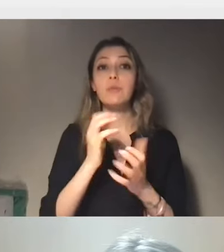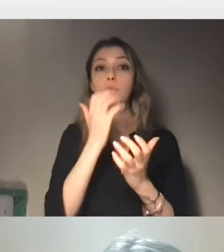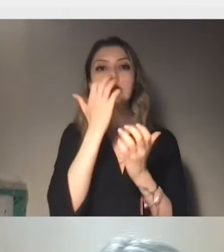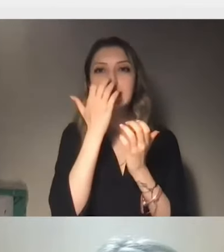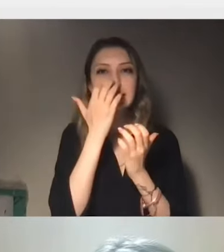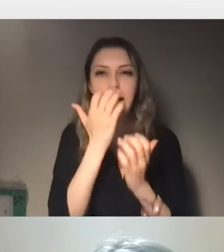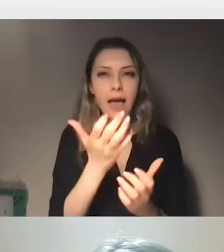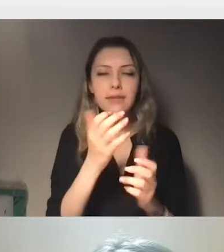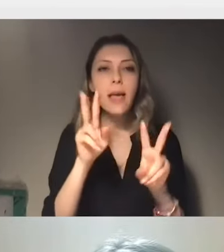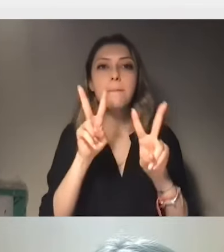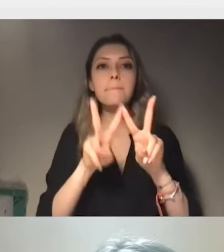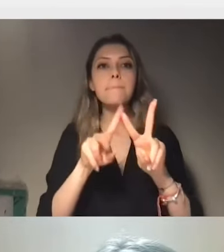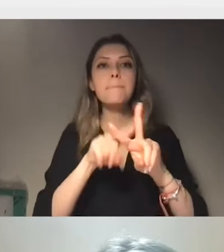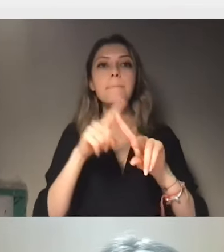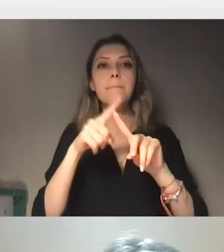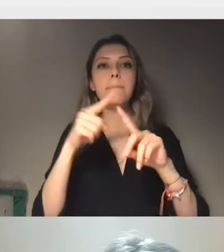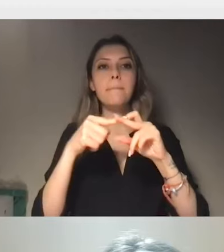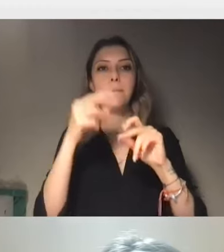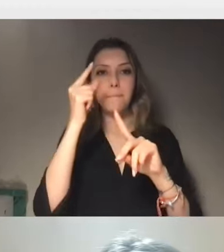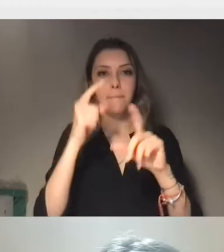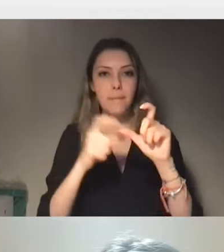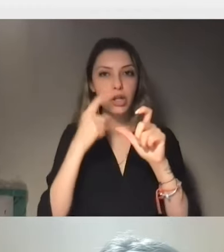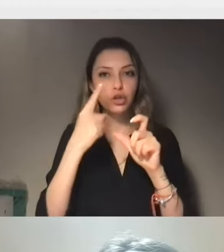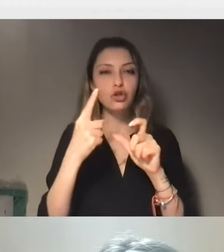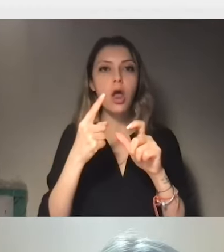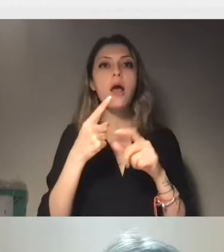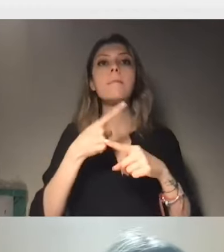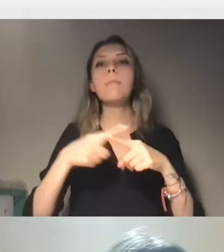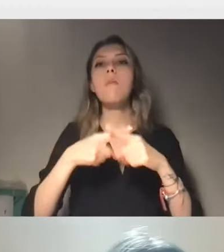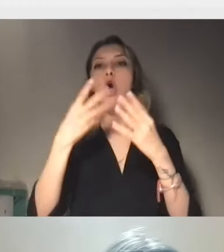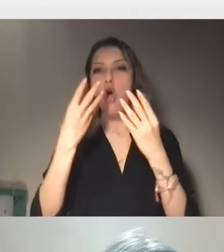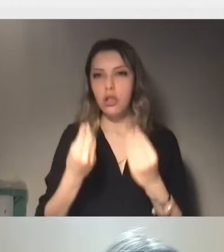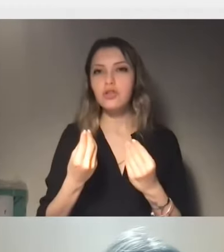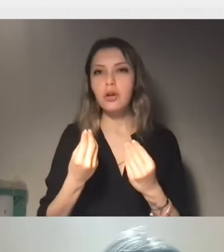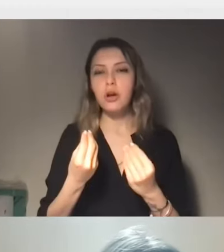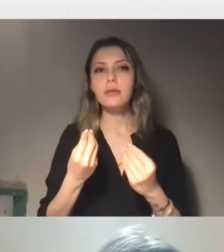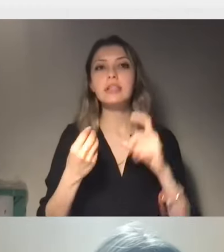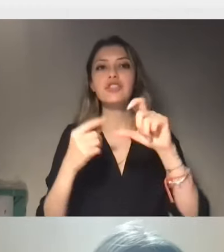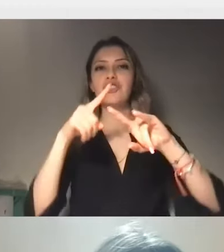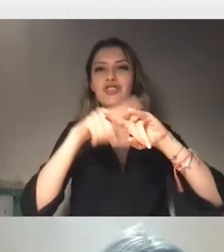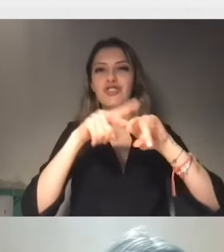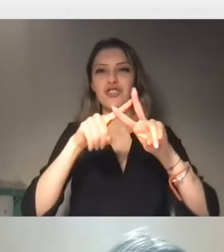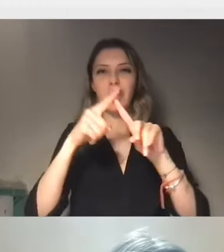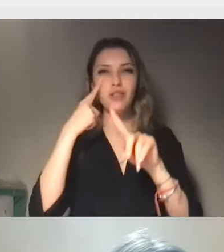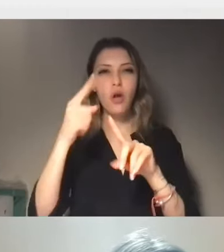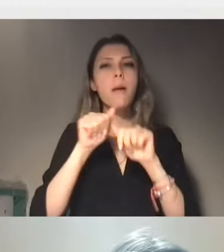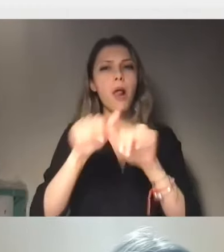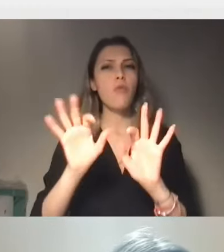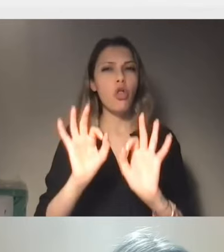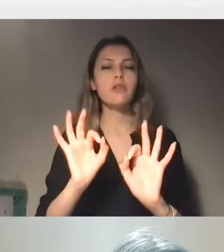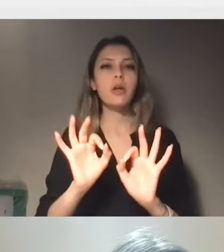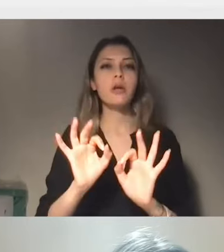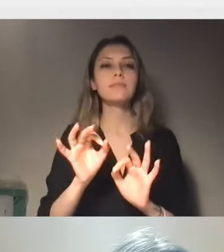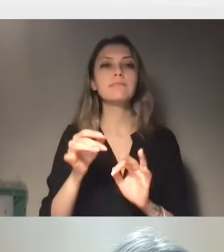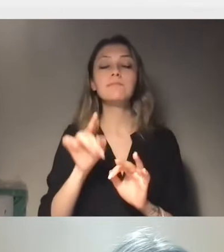you can use that for your monitoring work, as well as another very important tool that the Office